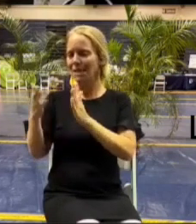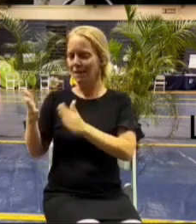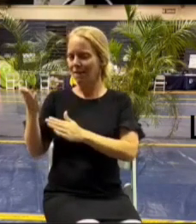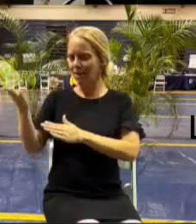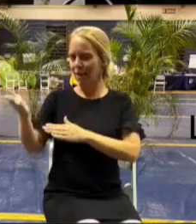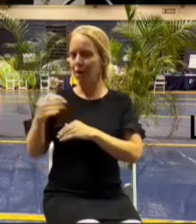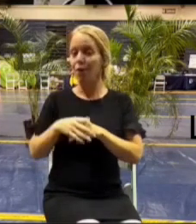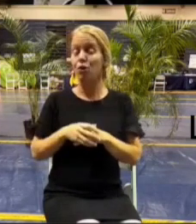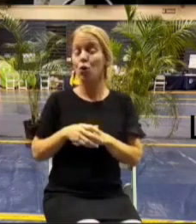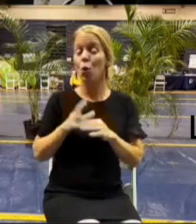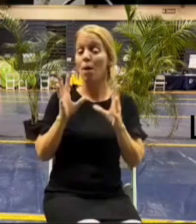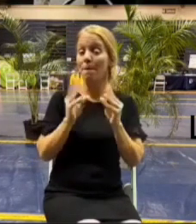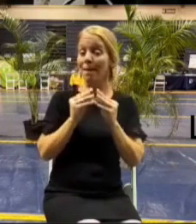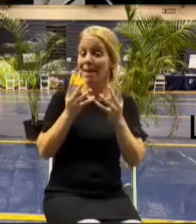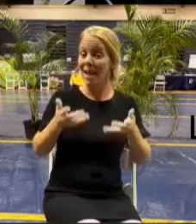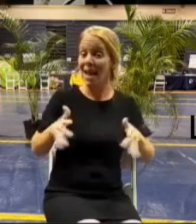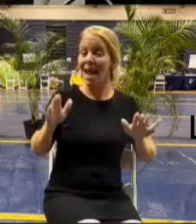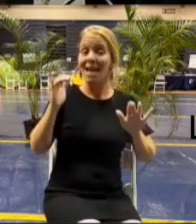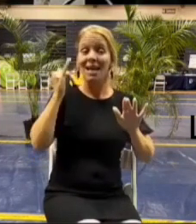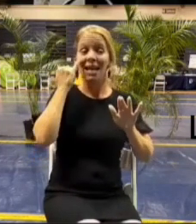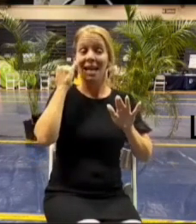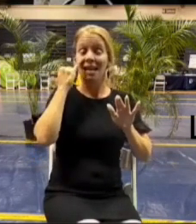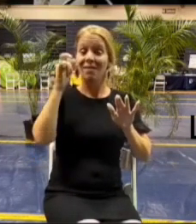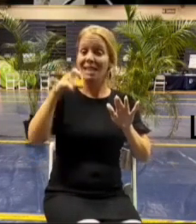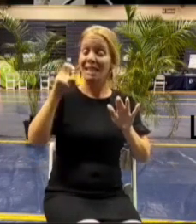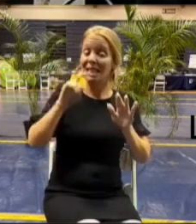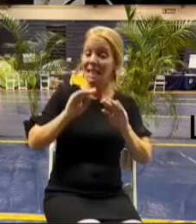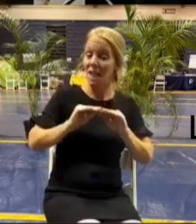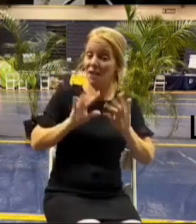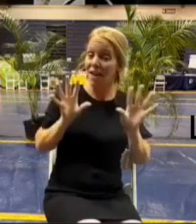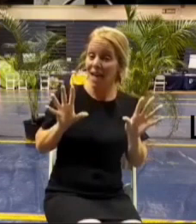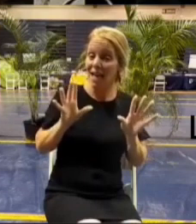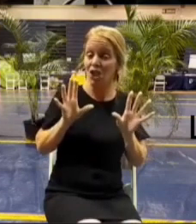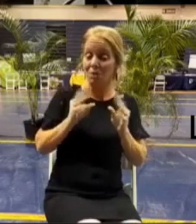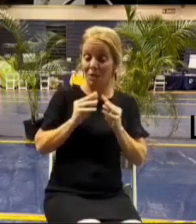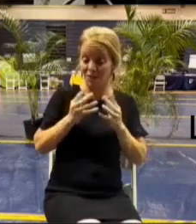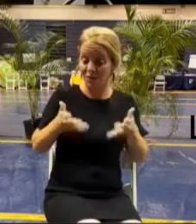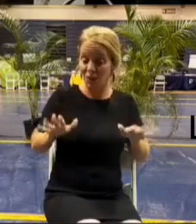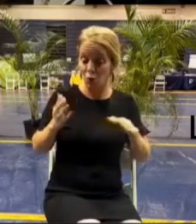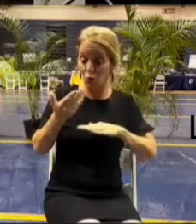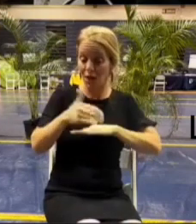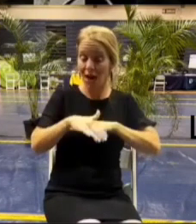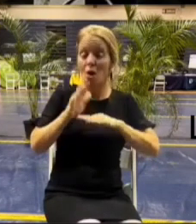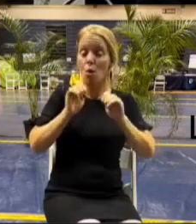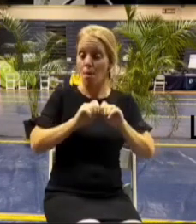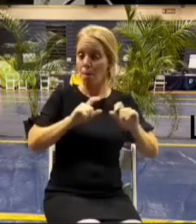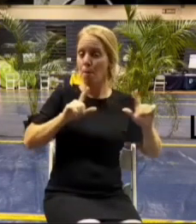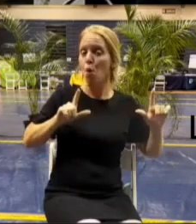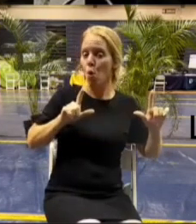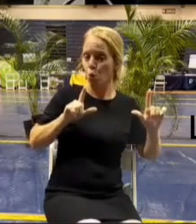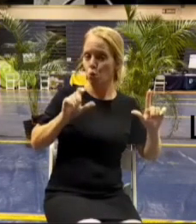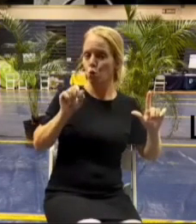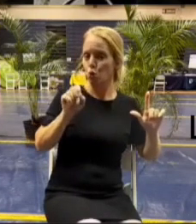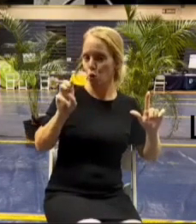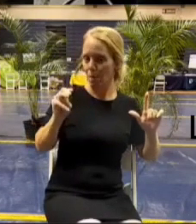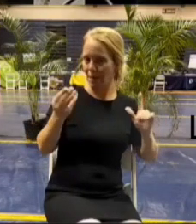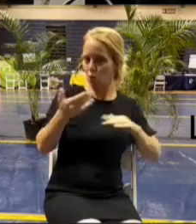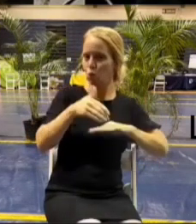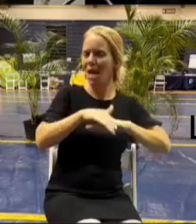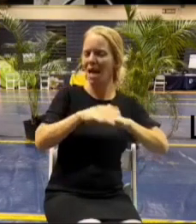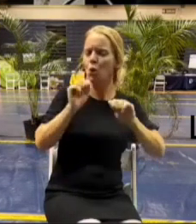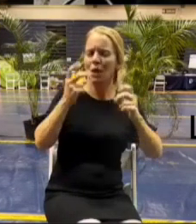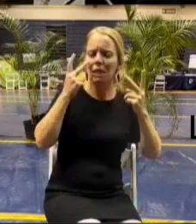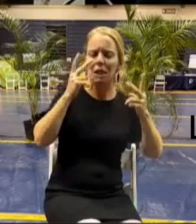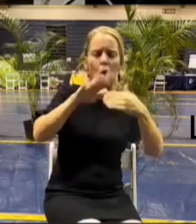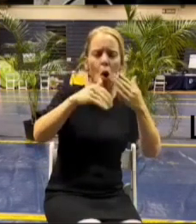end of the meeting in case anybody needs clarification and then after the meeting tonight i'll post it to my social media so it'll be right there at the